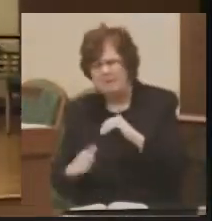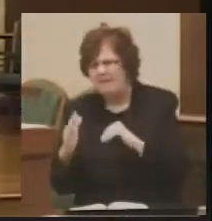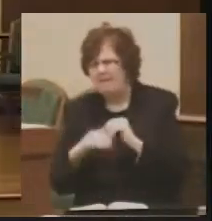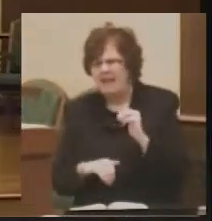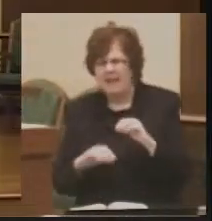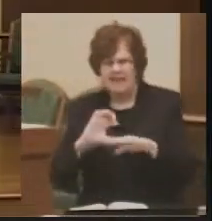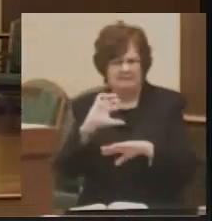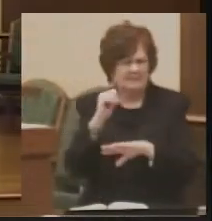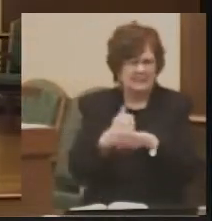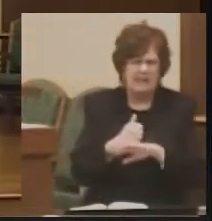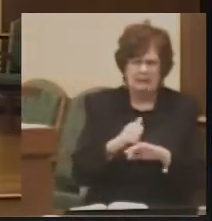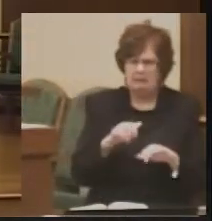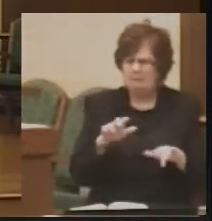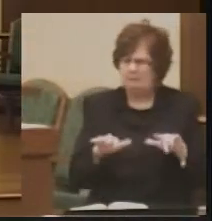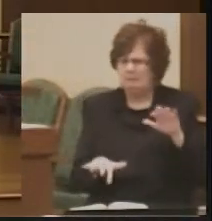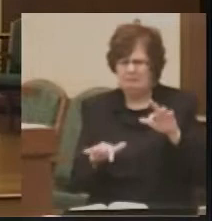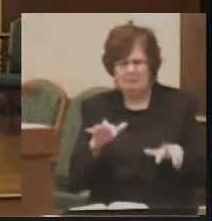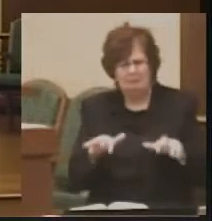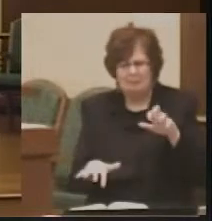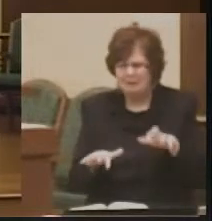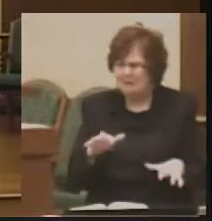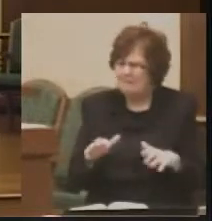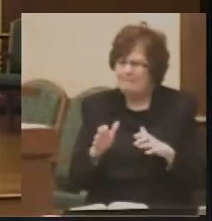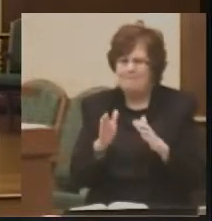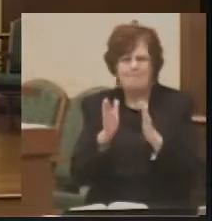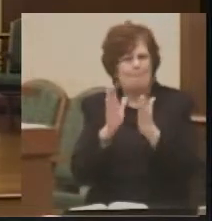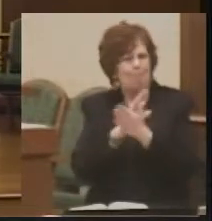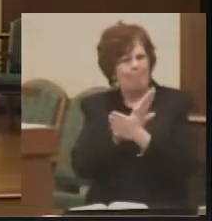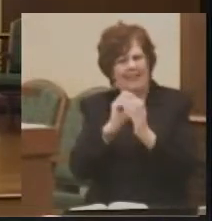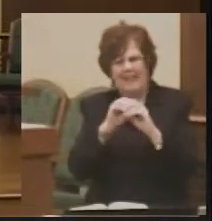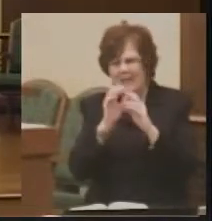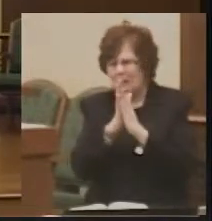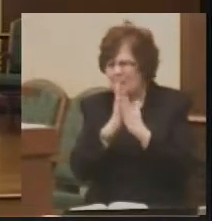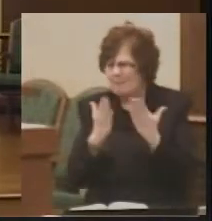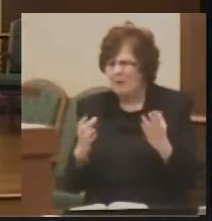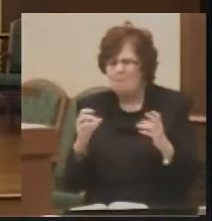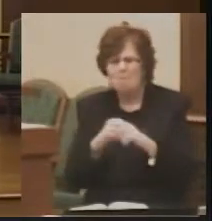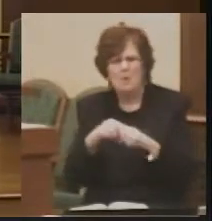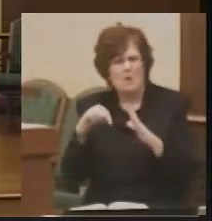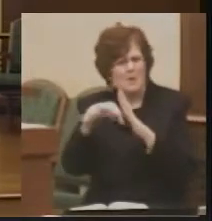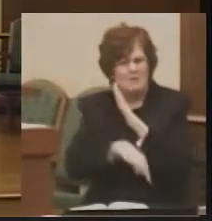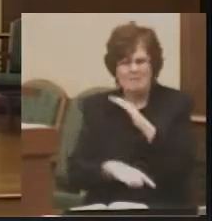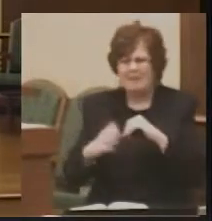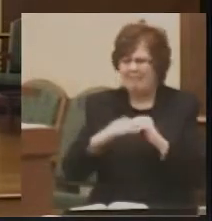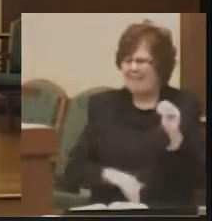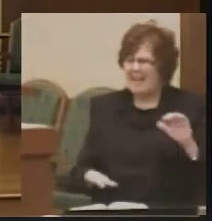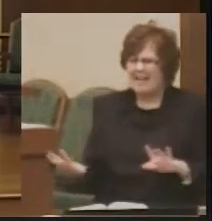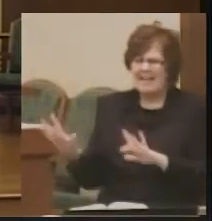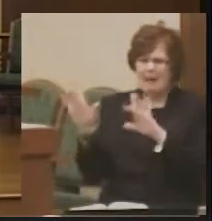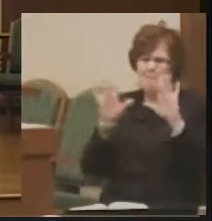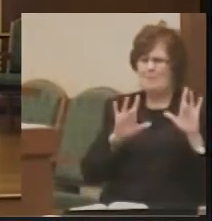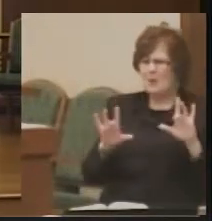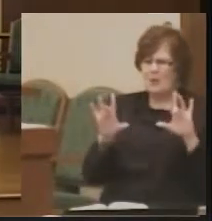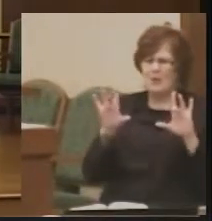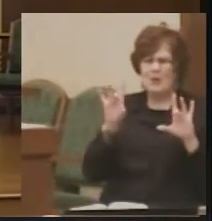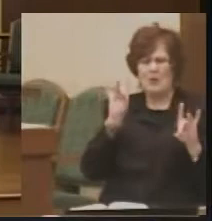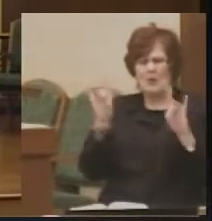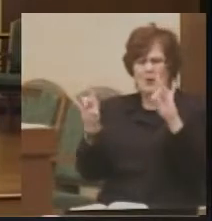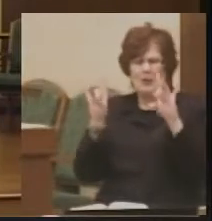typesetter and pages bound in a book. It certainly goes deeper than computer images